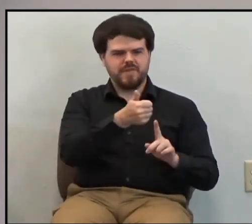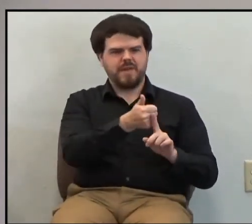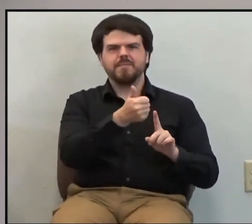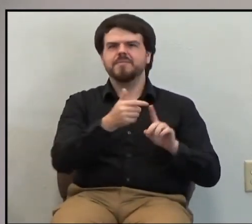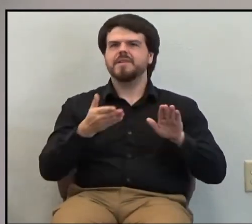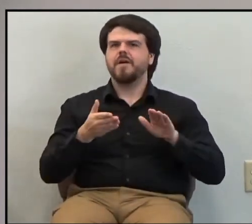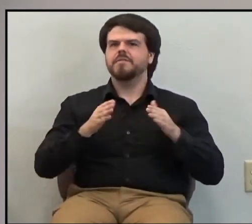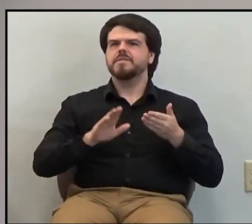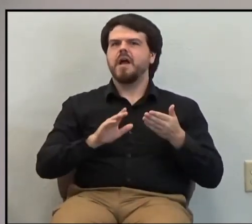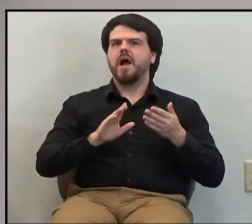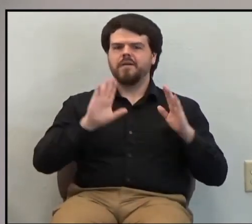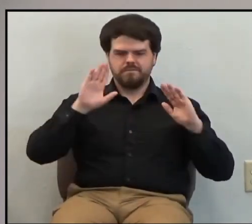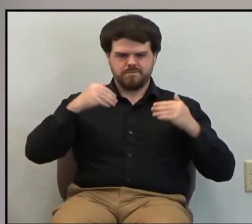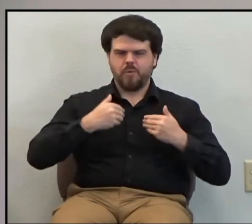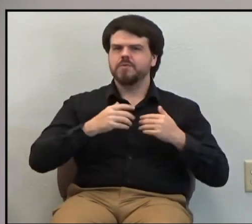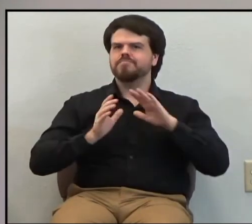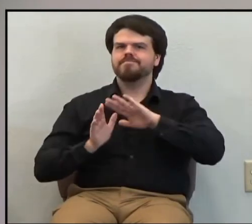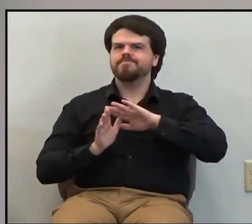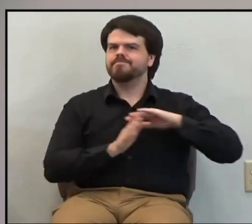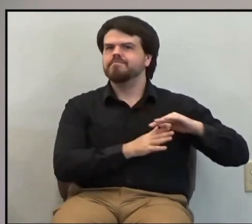serve the Lord and his people.